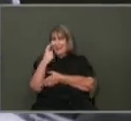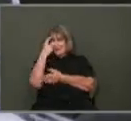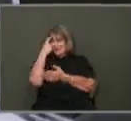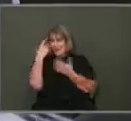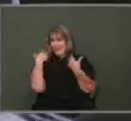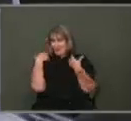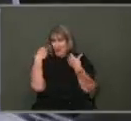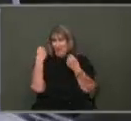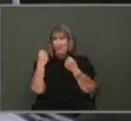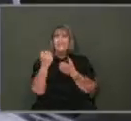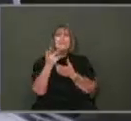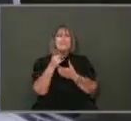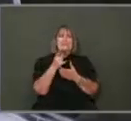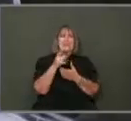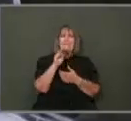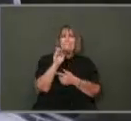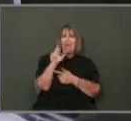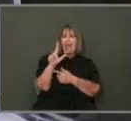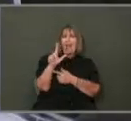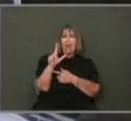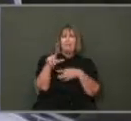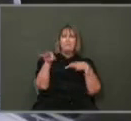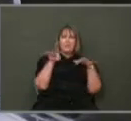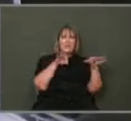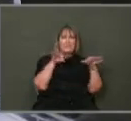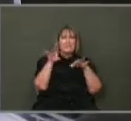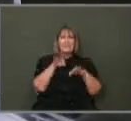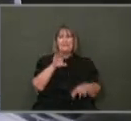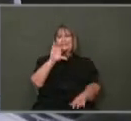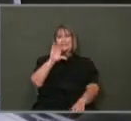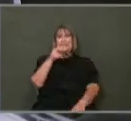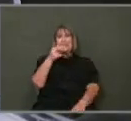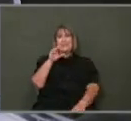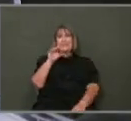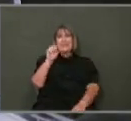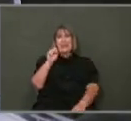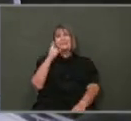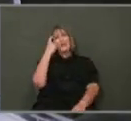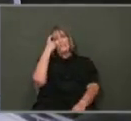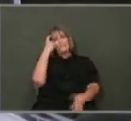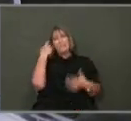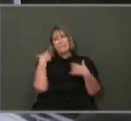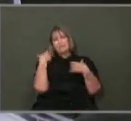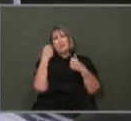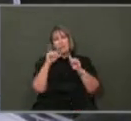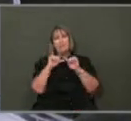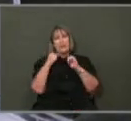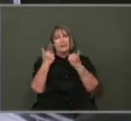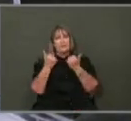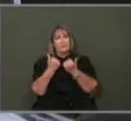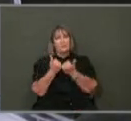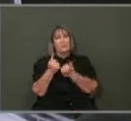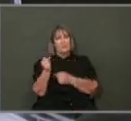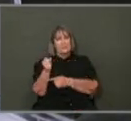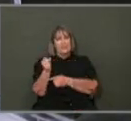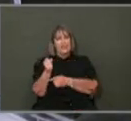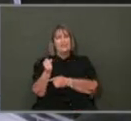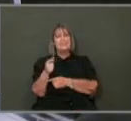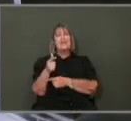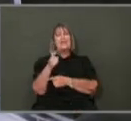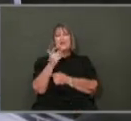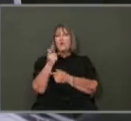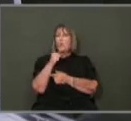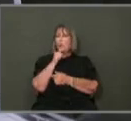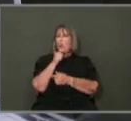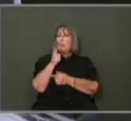some money going to CHCS, the Center for Healthcare Services, the Mental Health Authority. None of this money, but we do fund a portion of what they